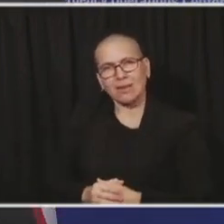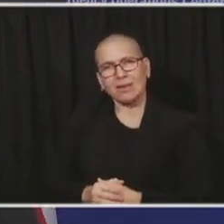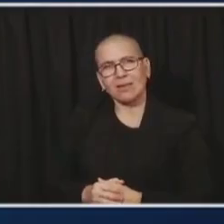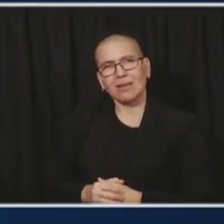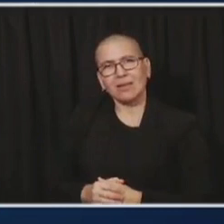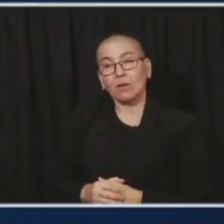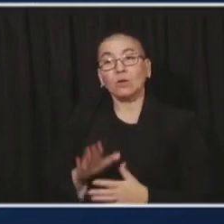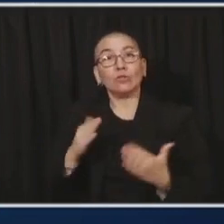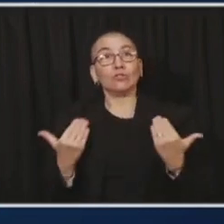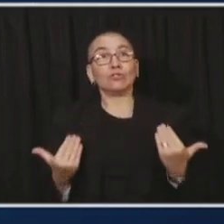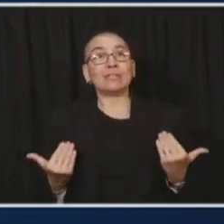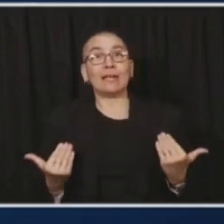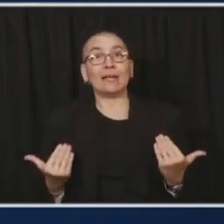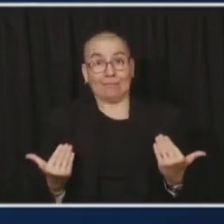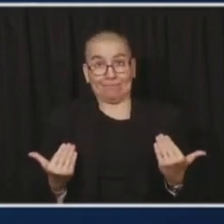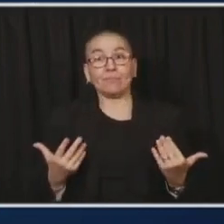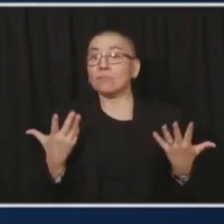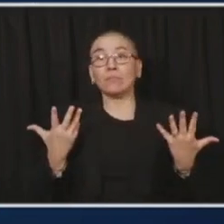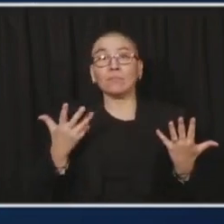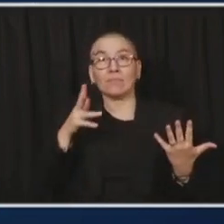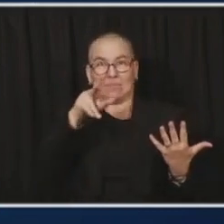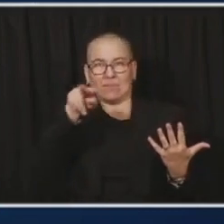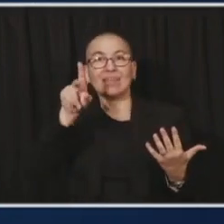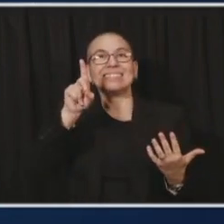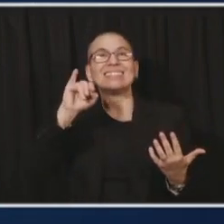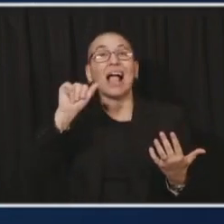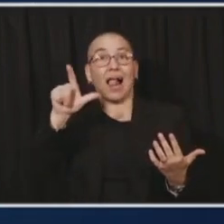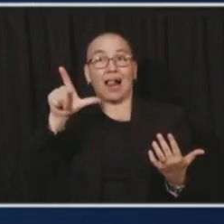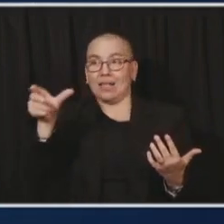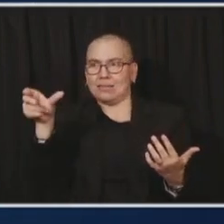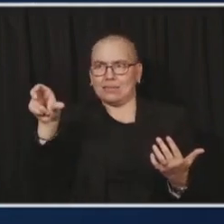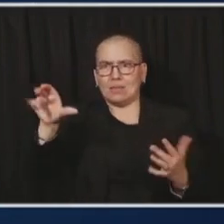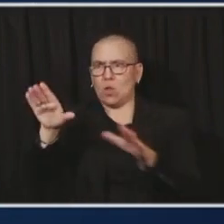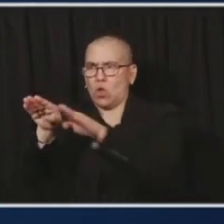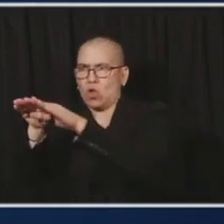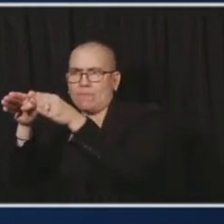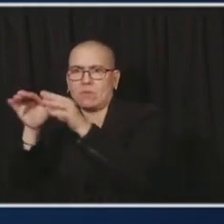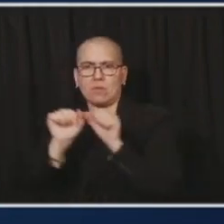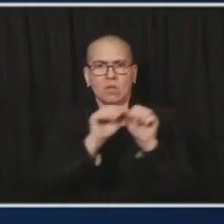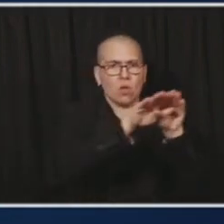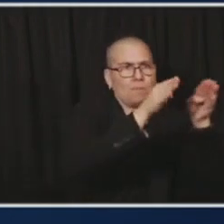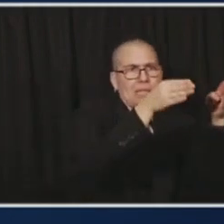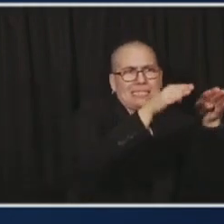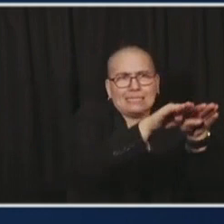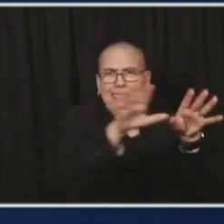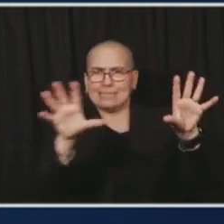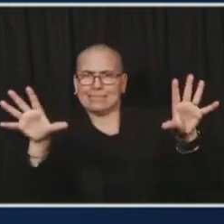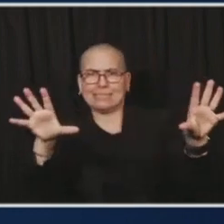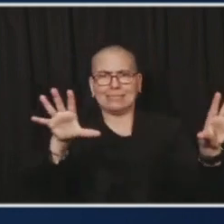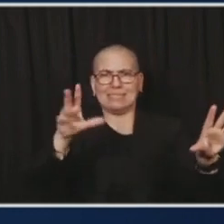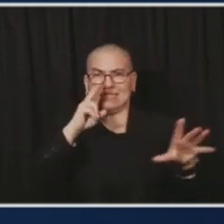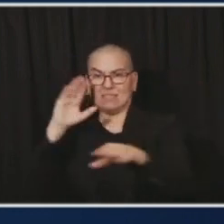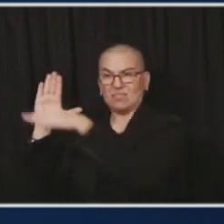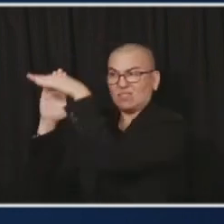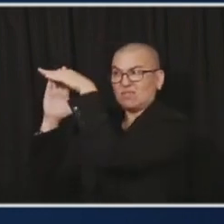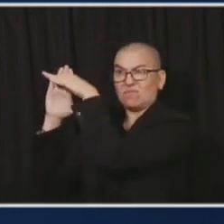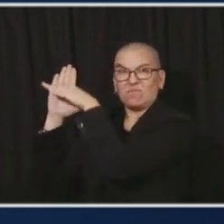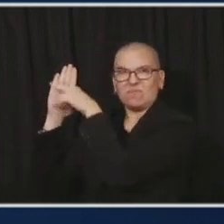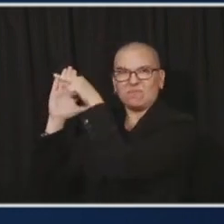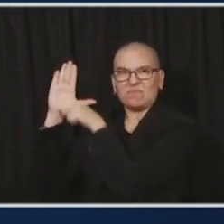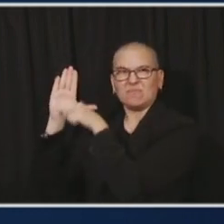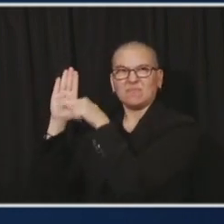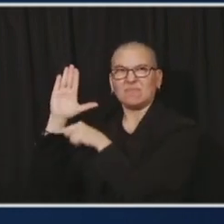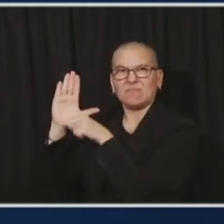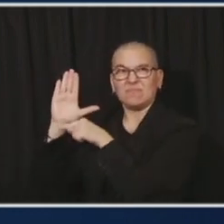dials. And again, I want to just recognize this. There is nothing fair about COVID-19. And where it